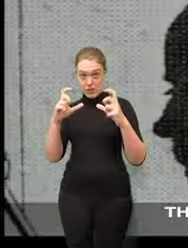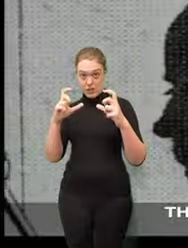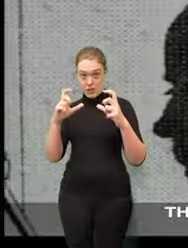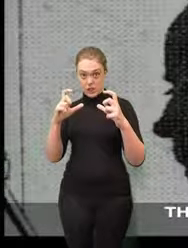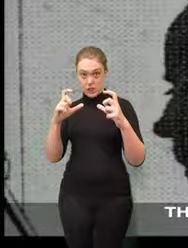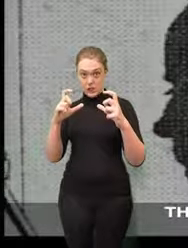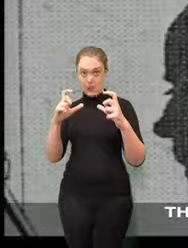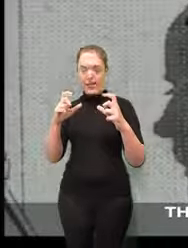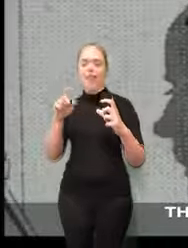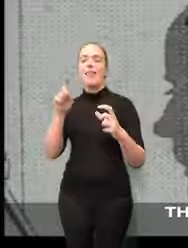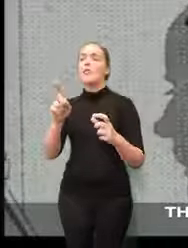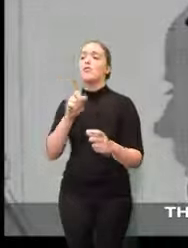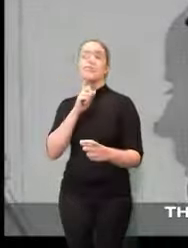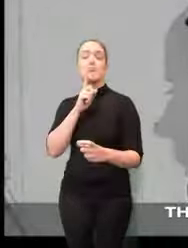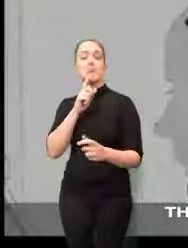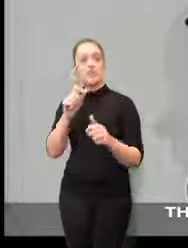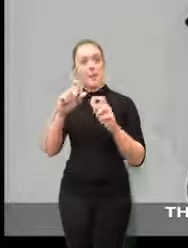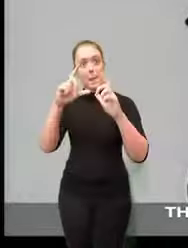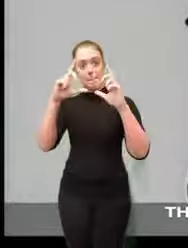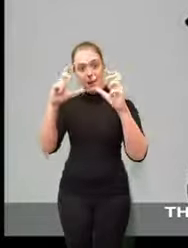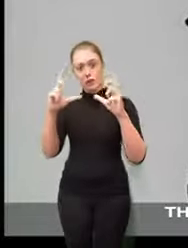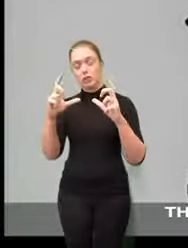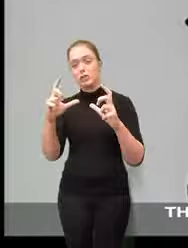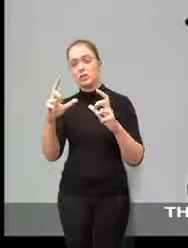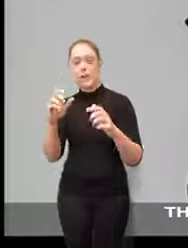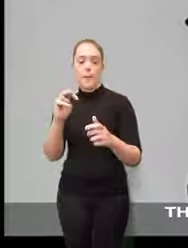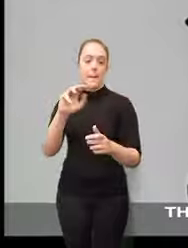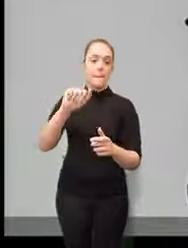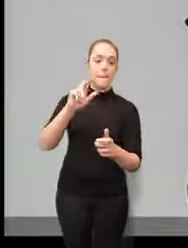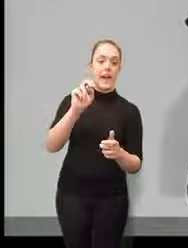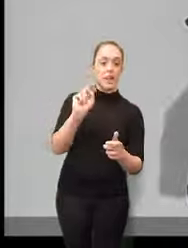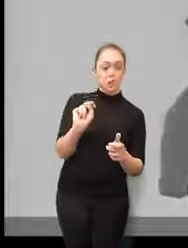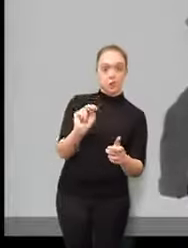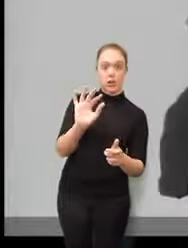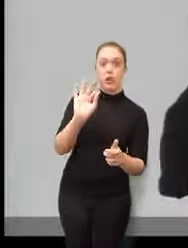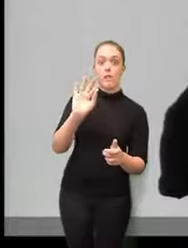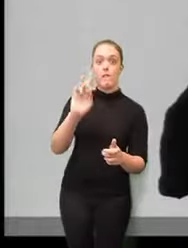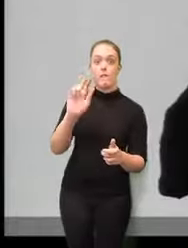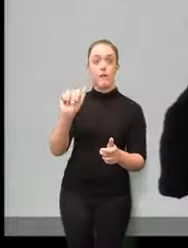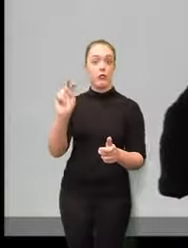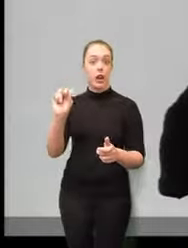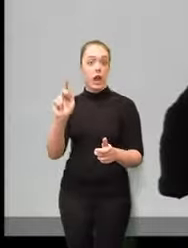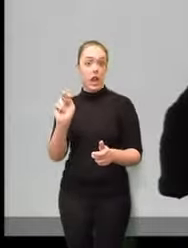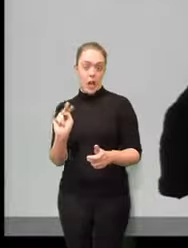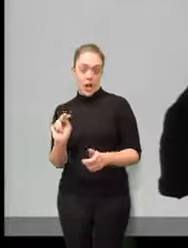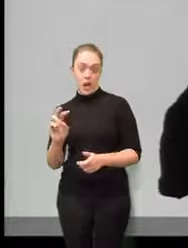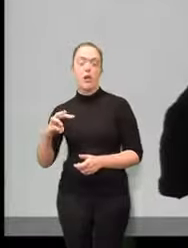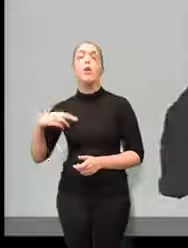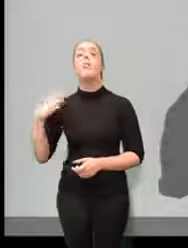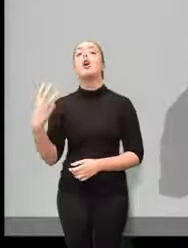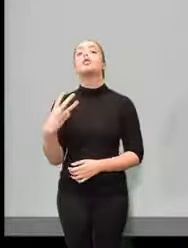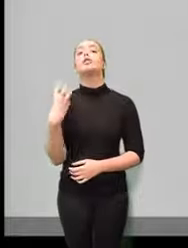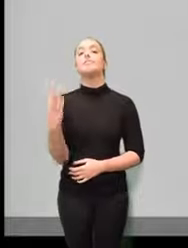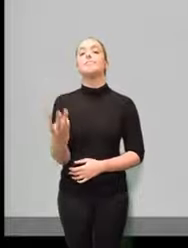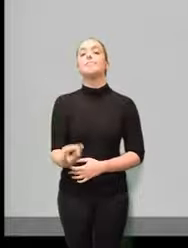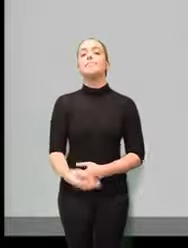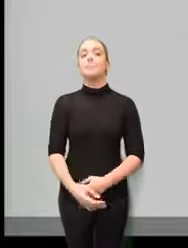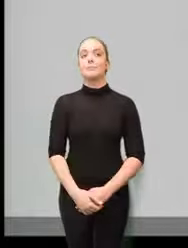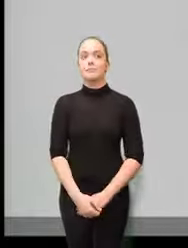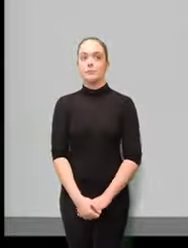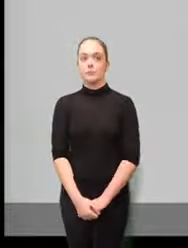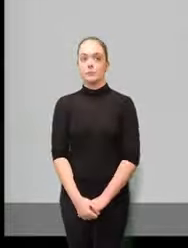these are actual images of Madison Franklin and Washington